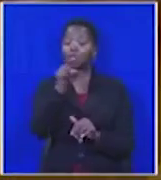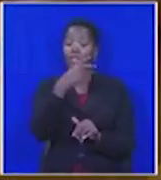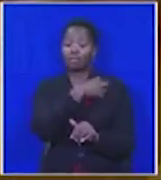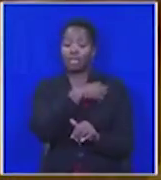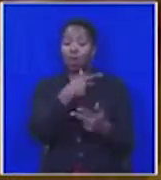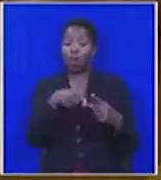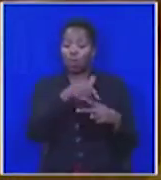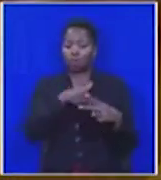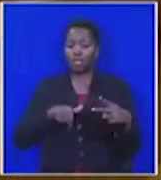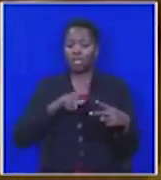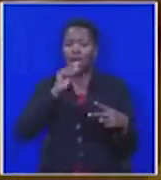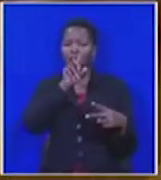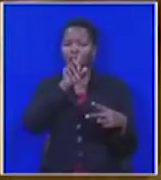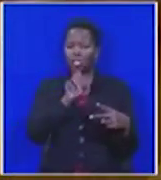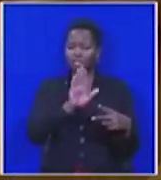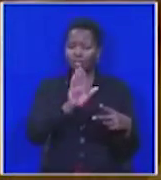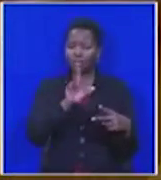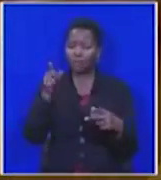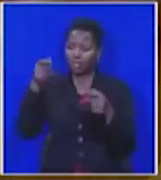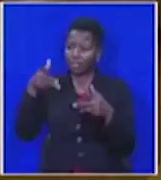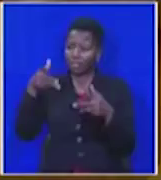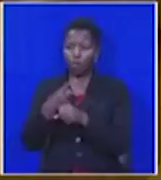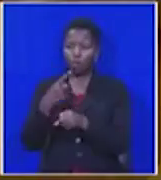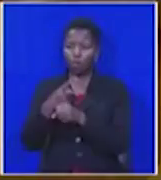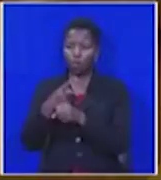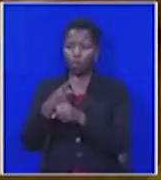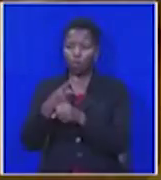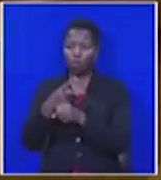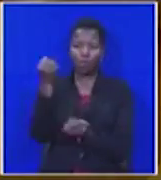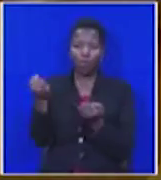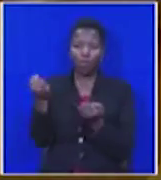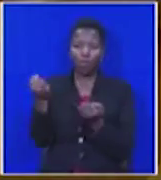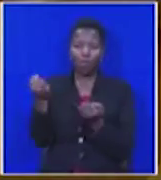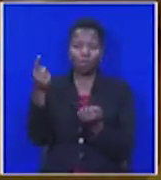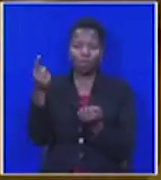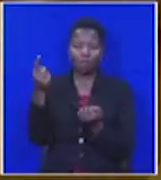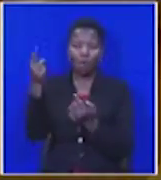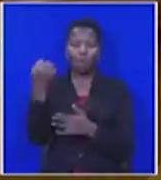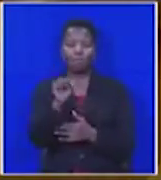is delivered, the Speaker opposed that case in court and the Speaker lost.